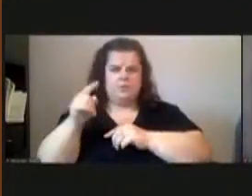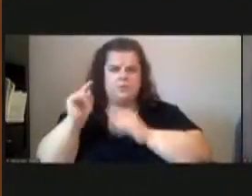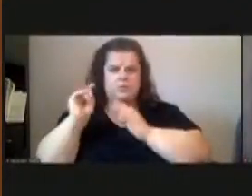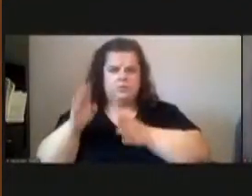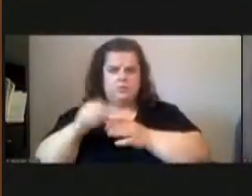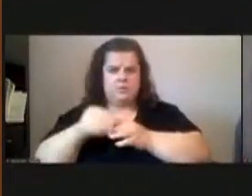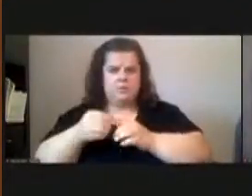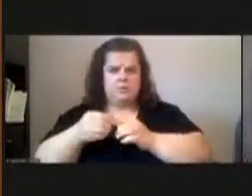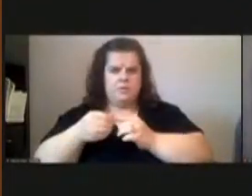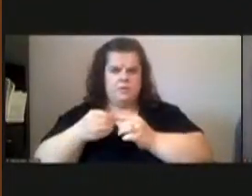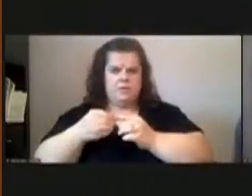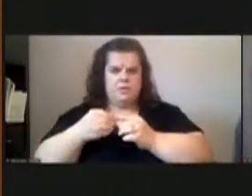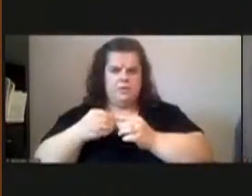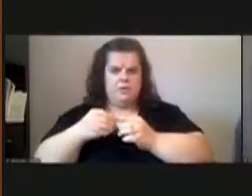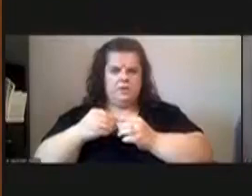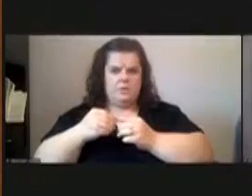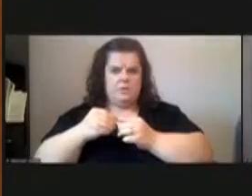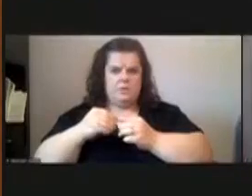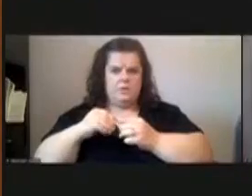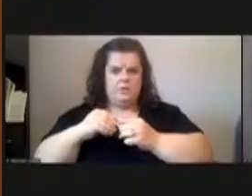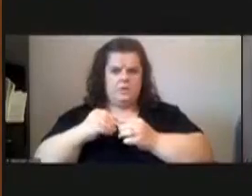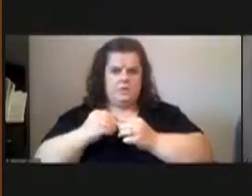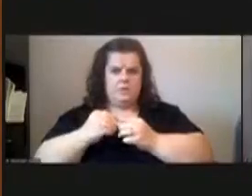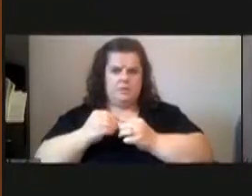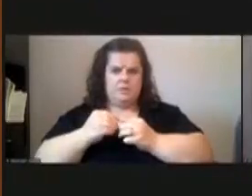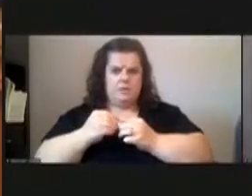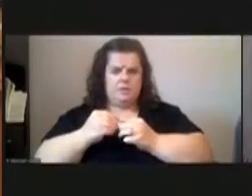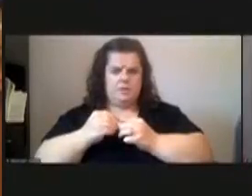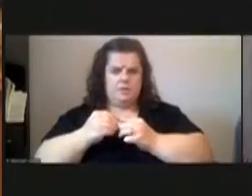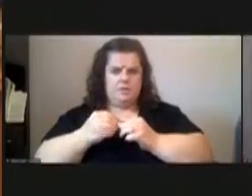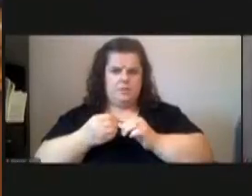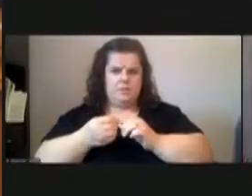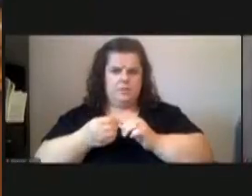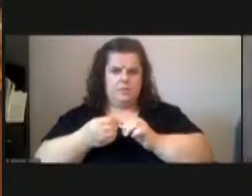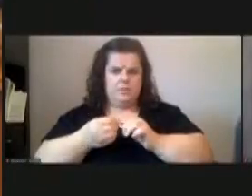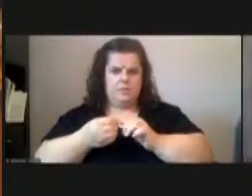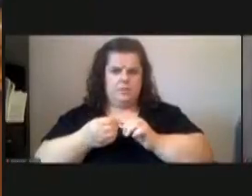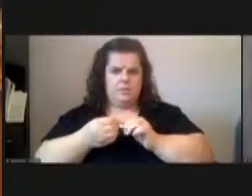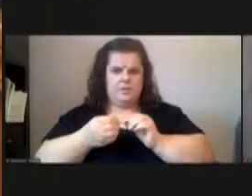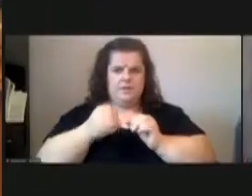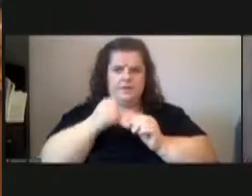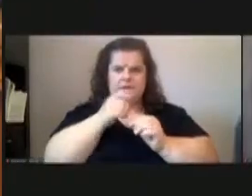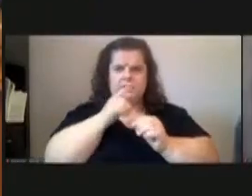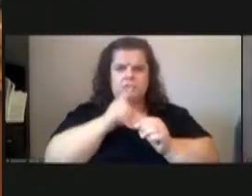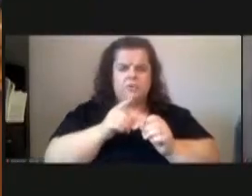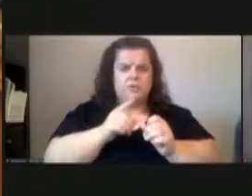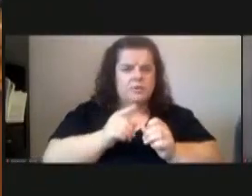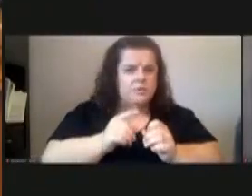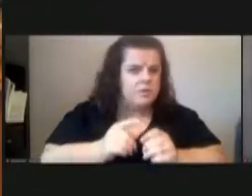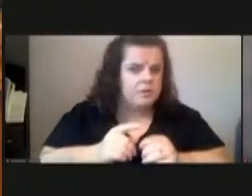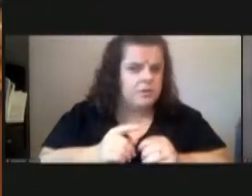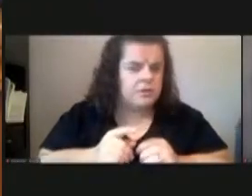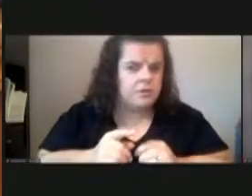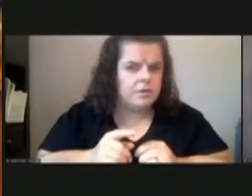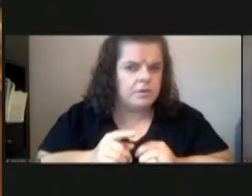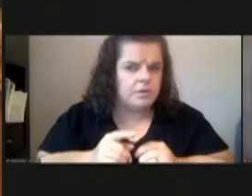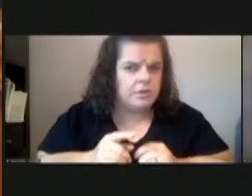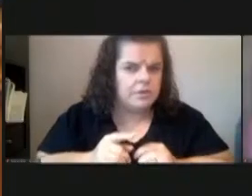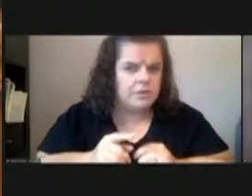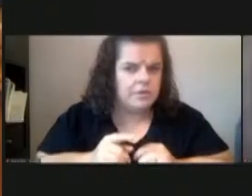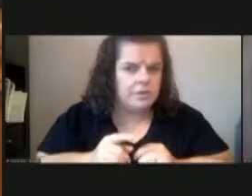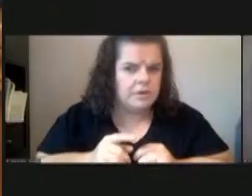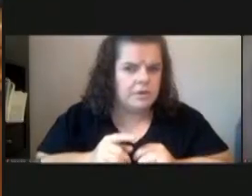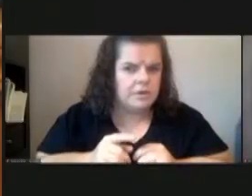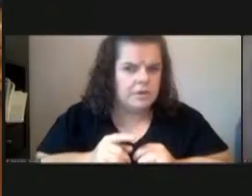is it we have to follow up on that detail with you i mean that was always the intended um plan was for